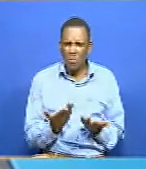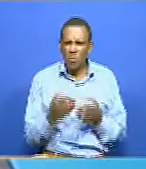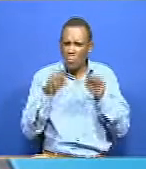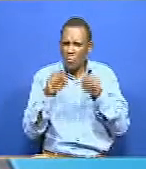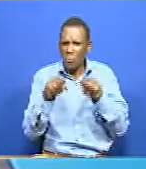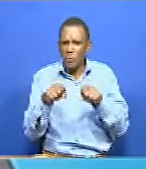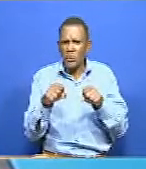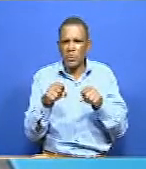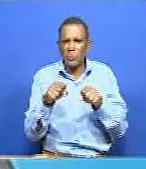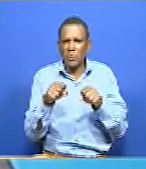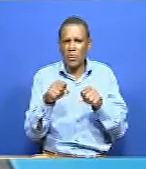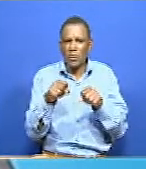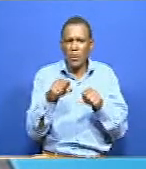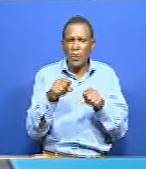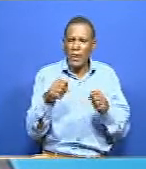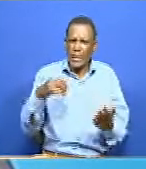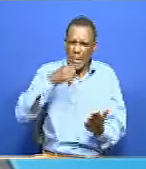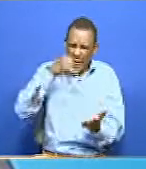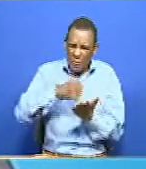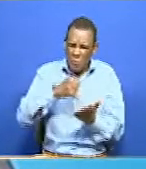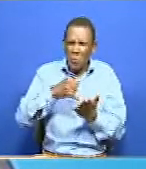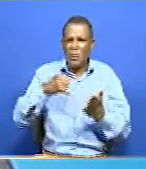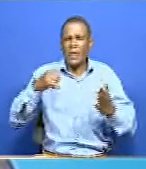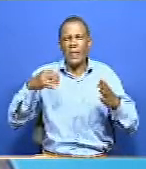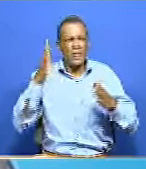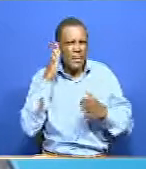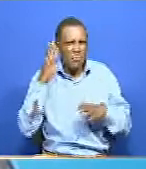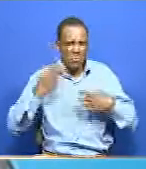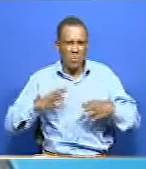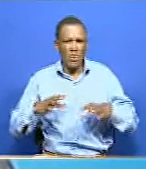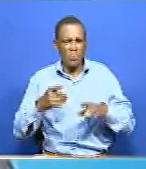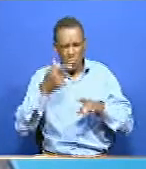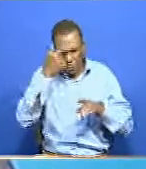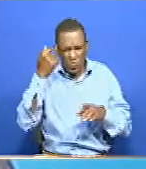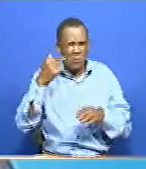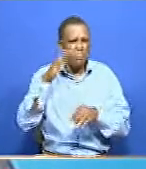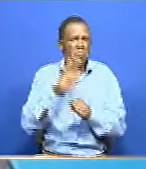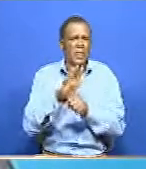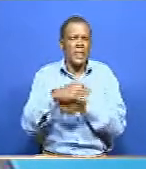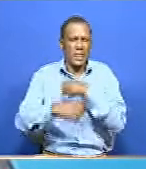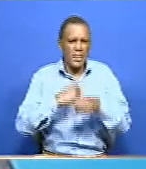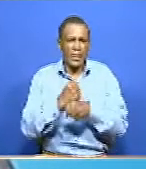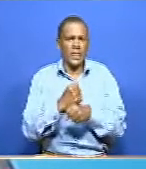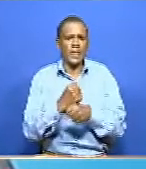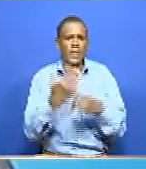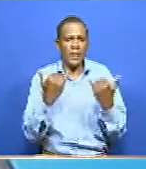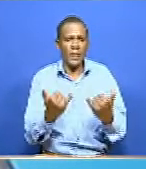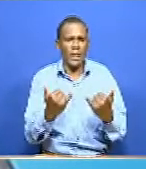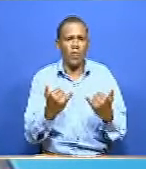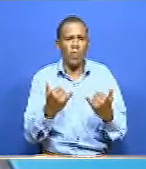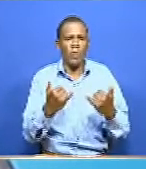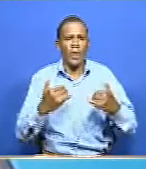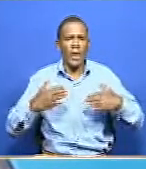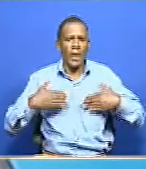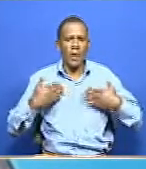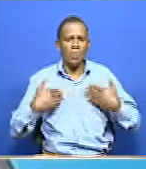for more inclusion of deaf persons in this platform? However, over the years we have evolved. Right now we are very grateful for the new policies